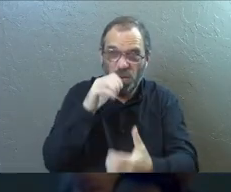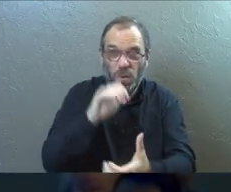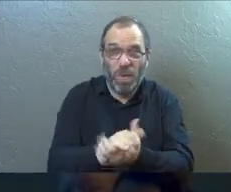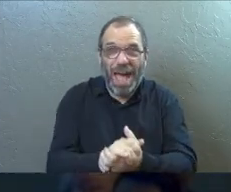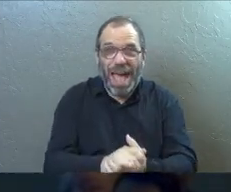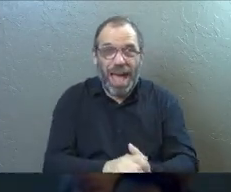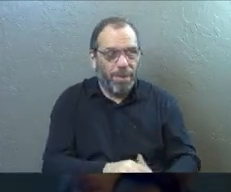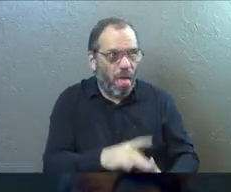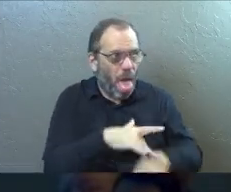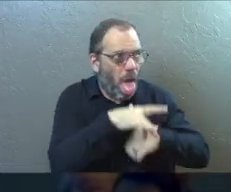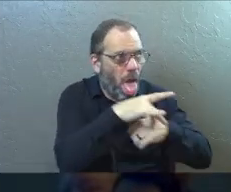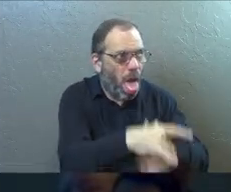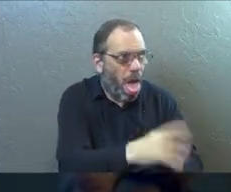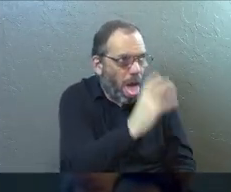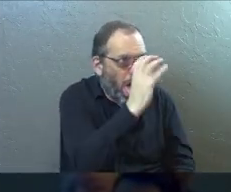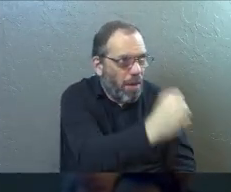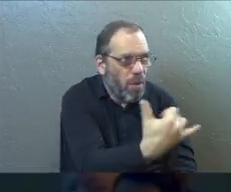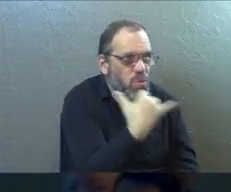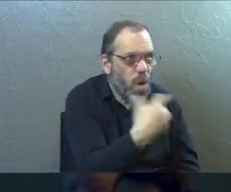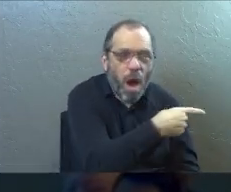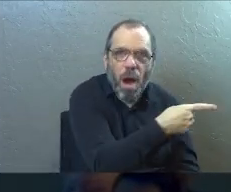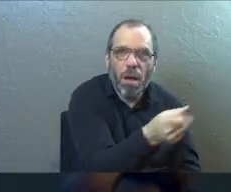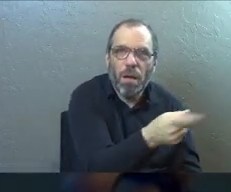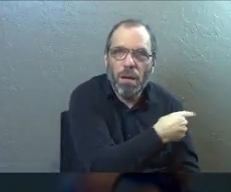Well, because you've been feasting on the wrong things.